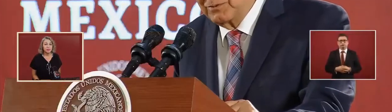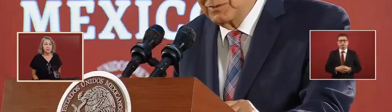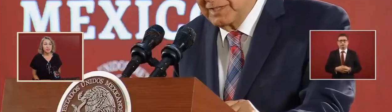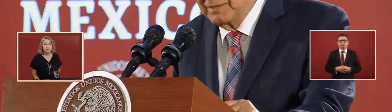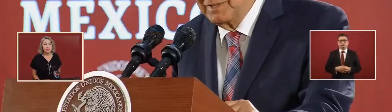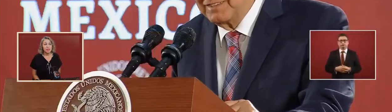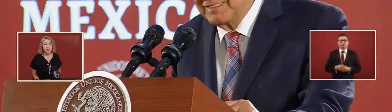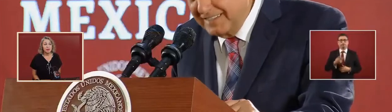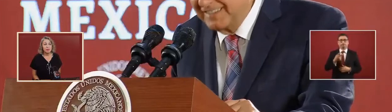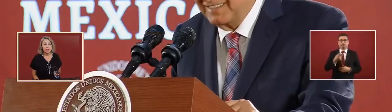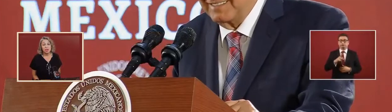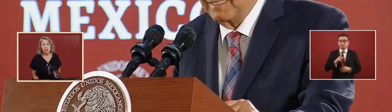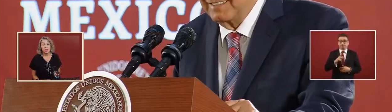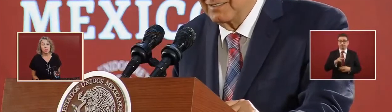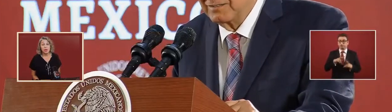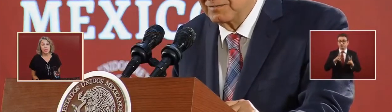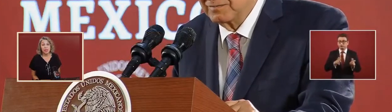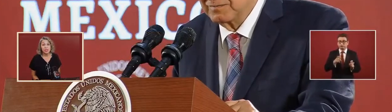medications